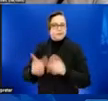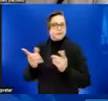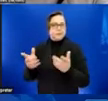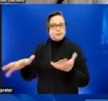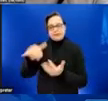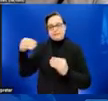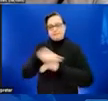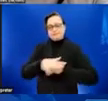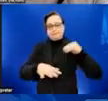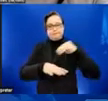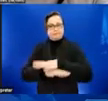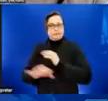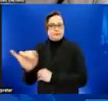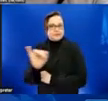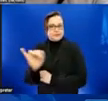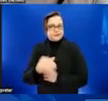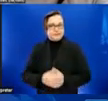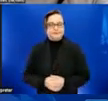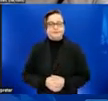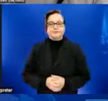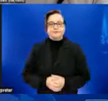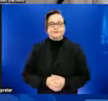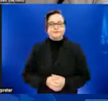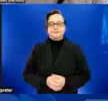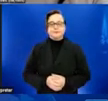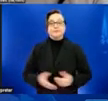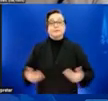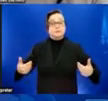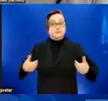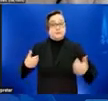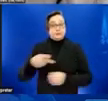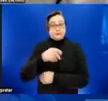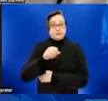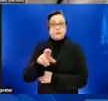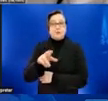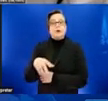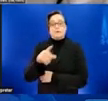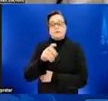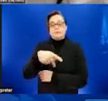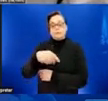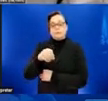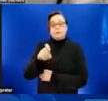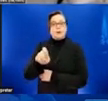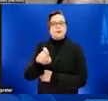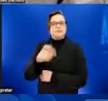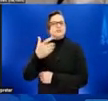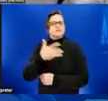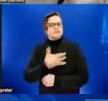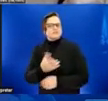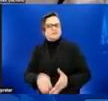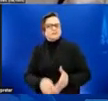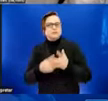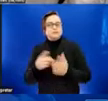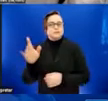Monkeypox usually presents with symptoms similar to the flu followed by a rash. Because some of the flu-like symptoms